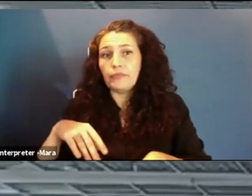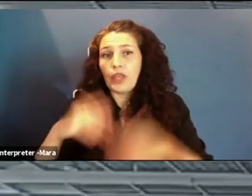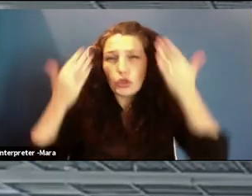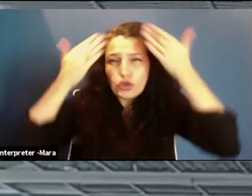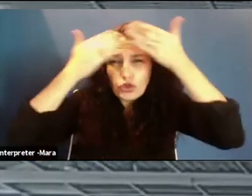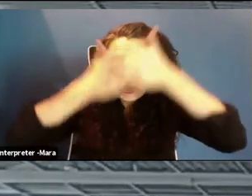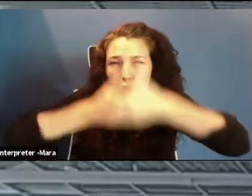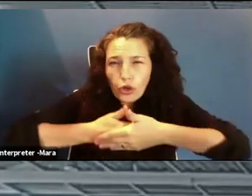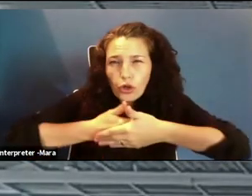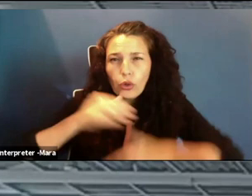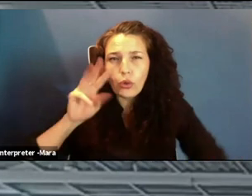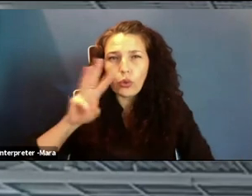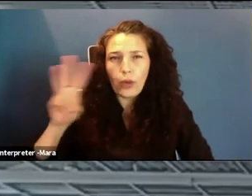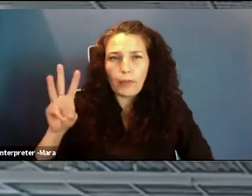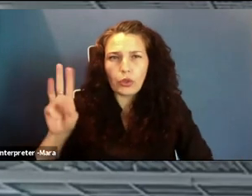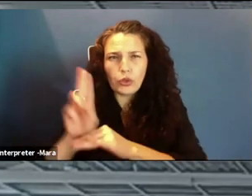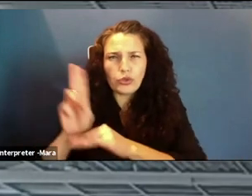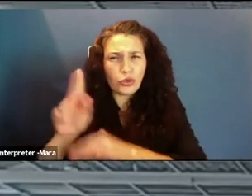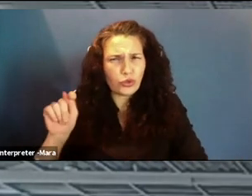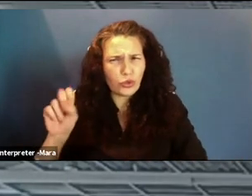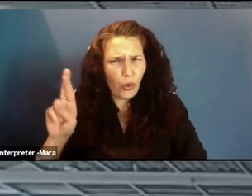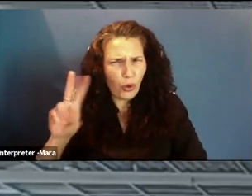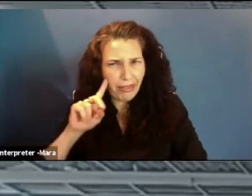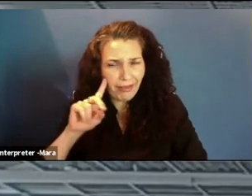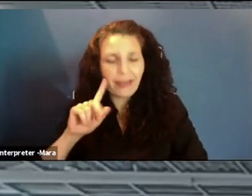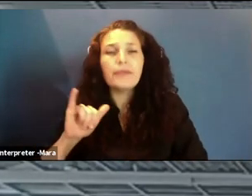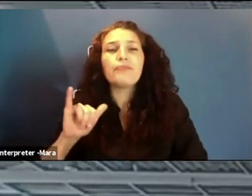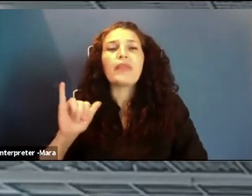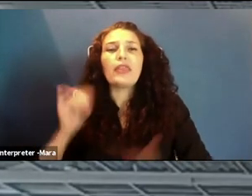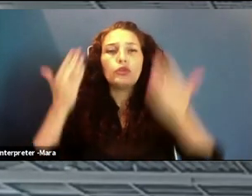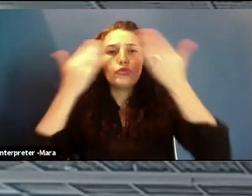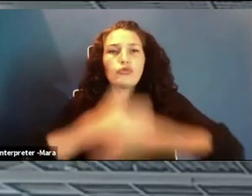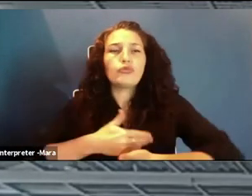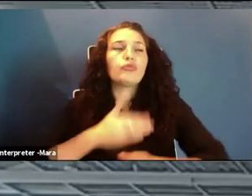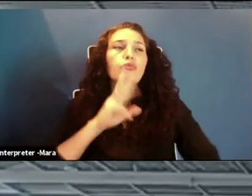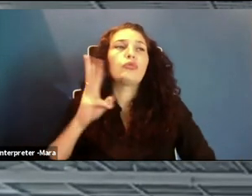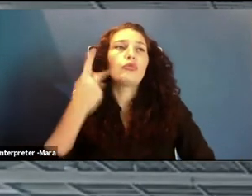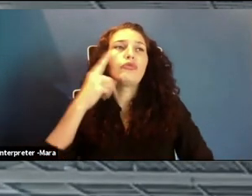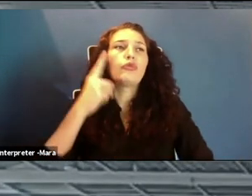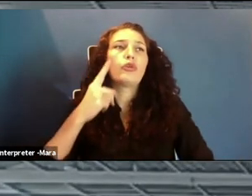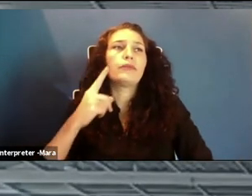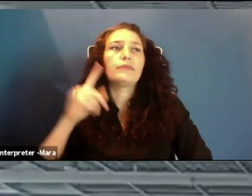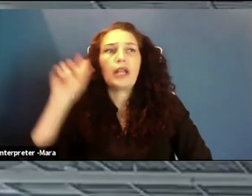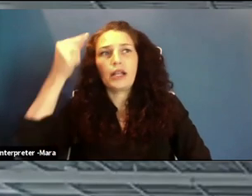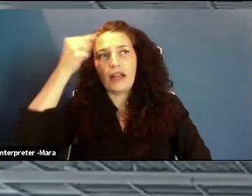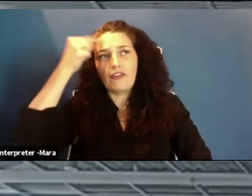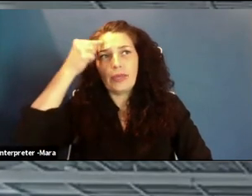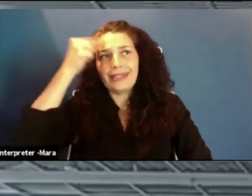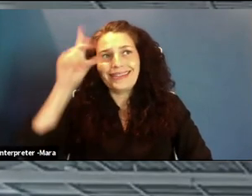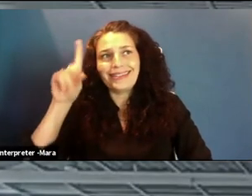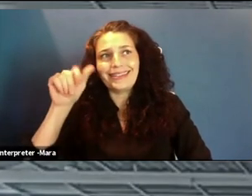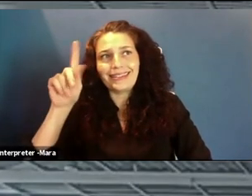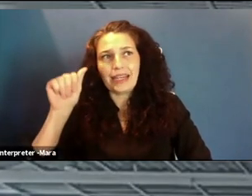While the dark web was created for government data privacy, it is now a favorite platform of